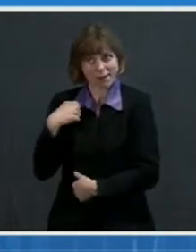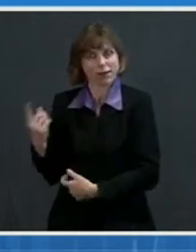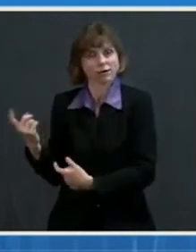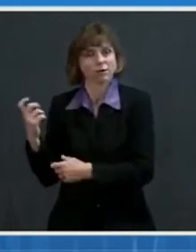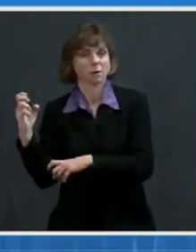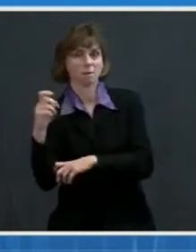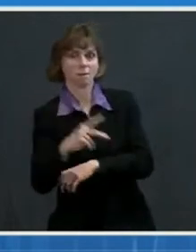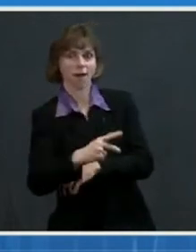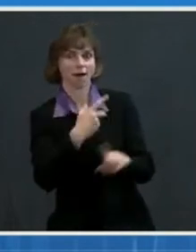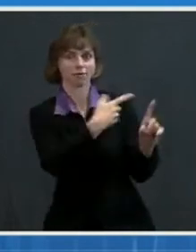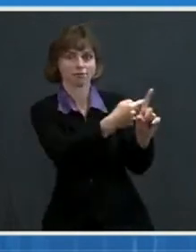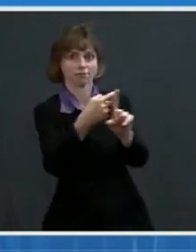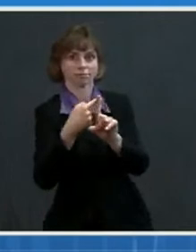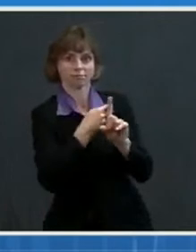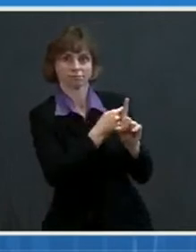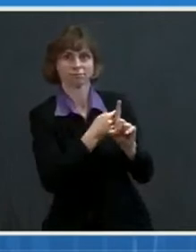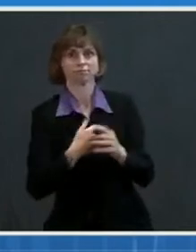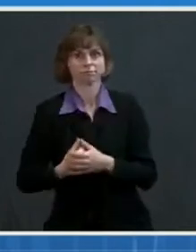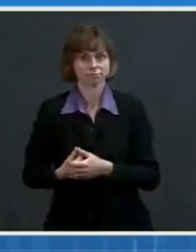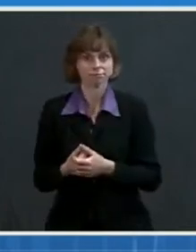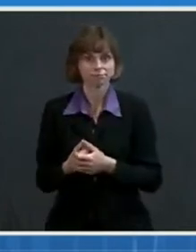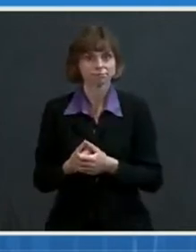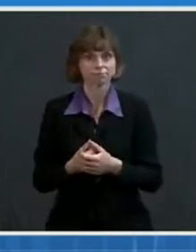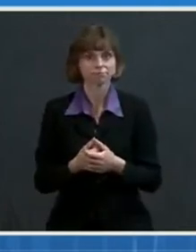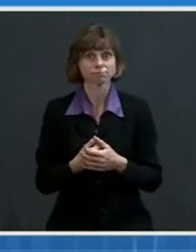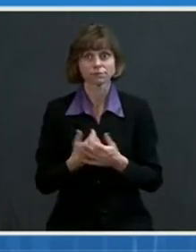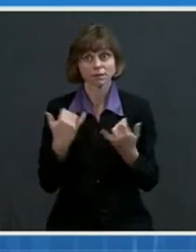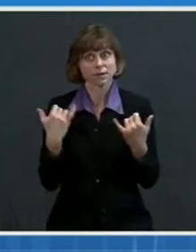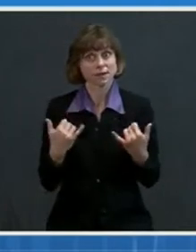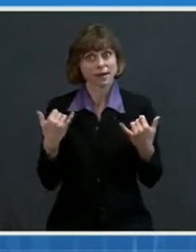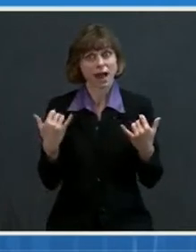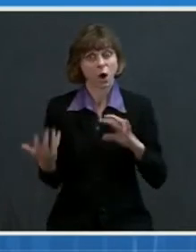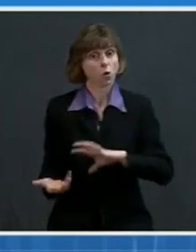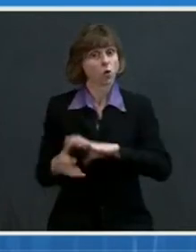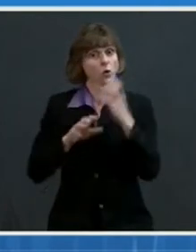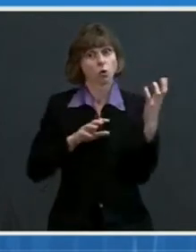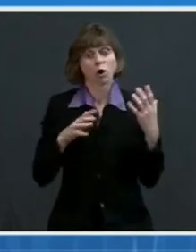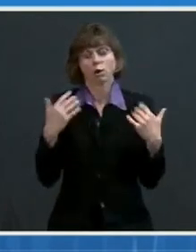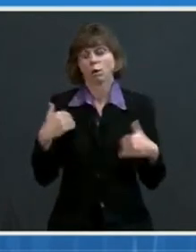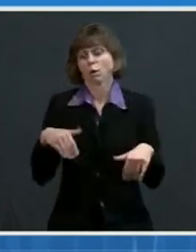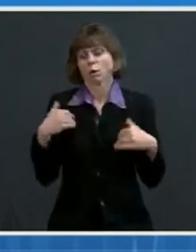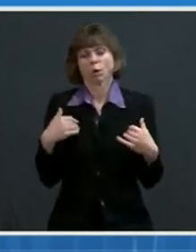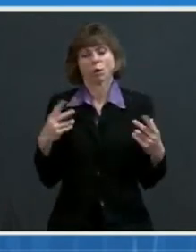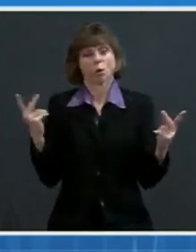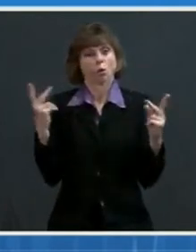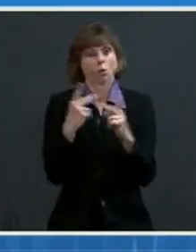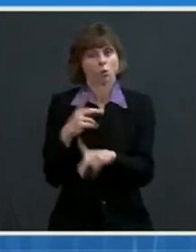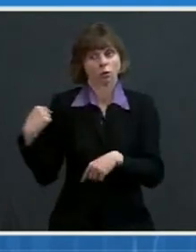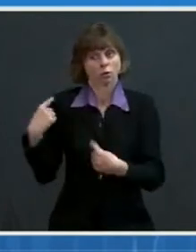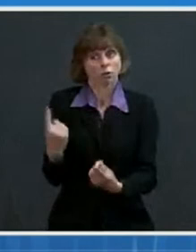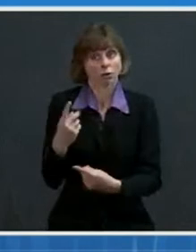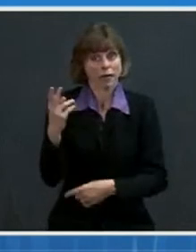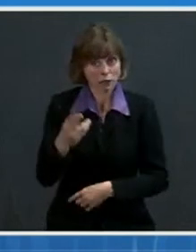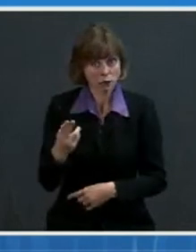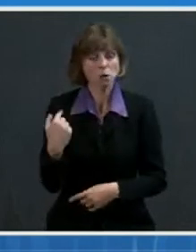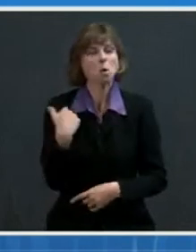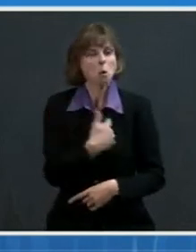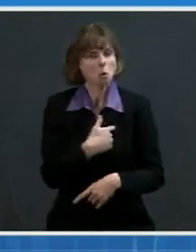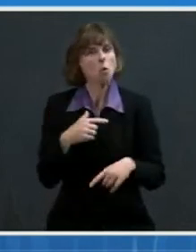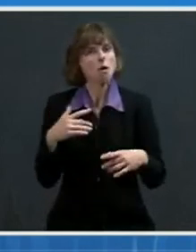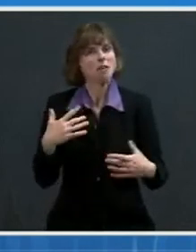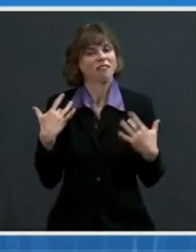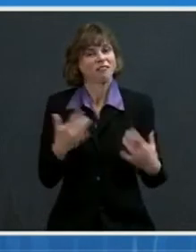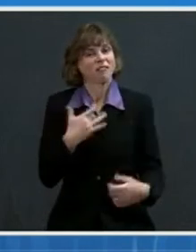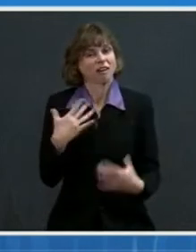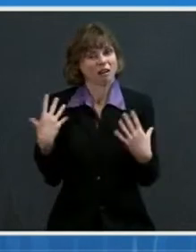We are in a historic crisis, and we have reason to have confidence that we will prevail. But we are not done, and we must